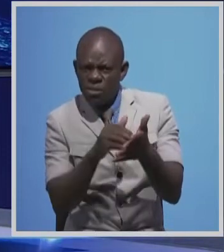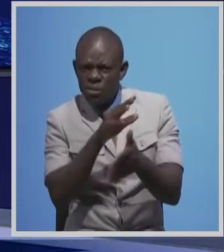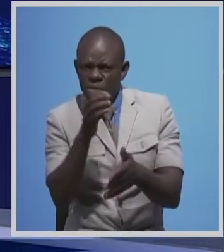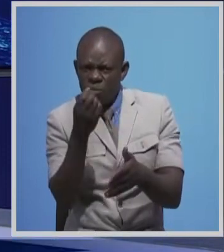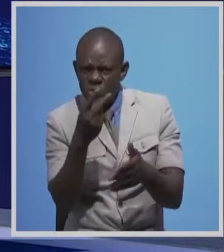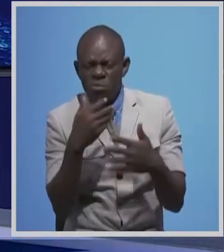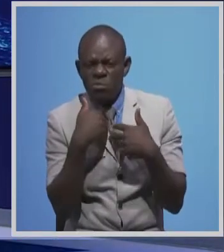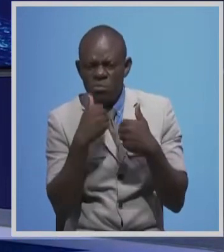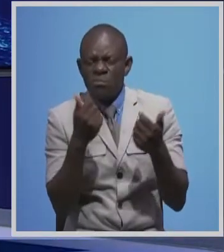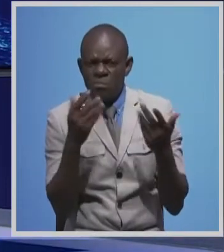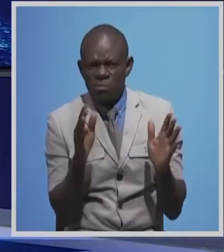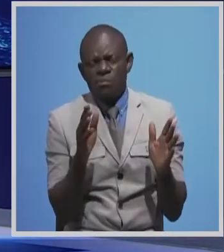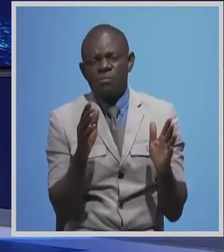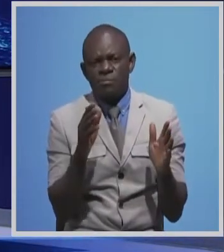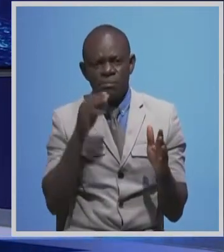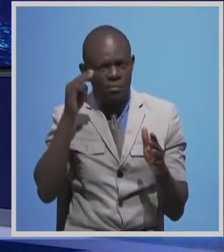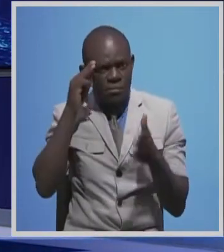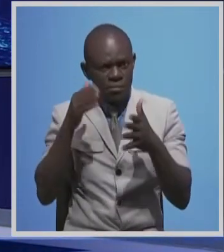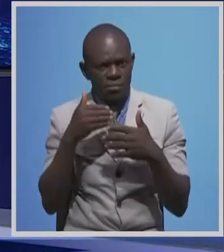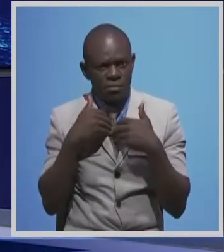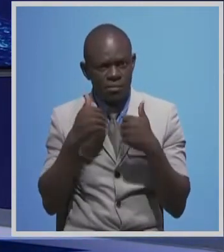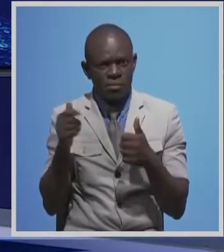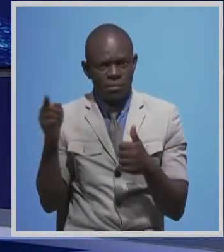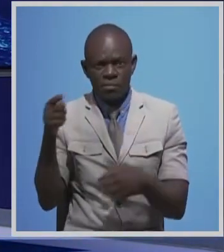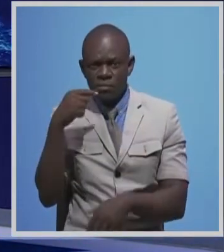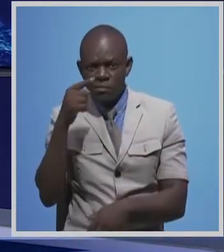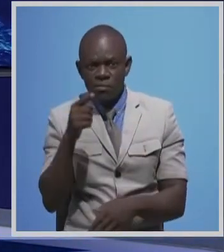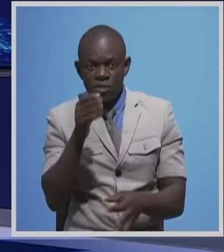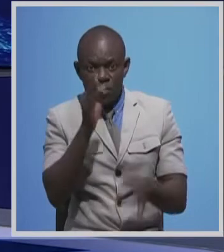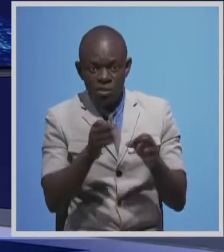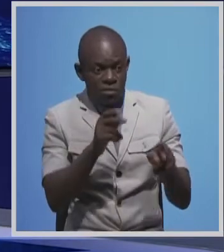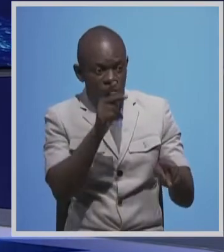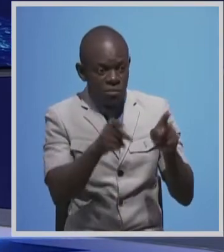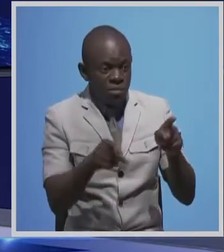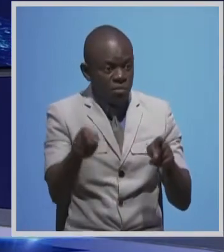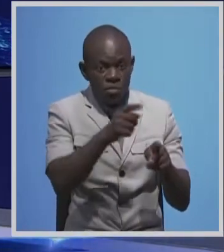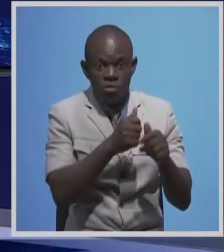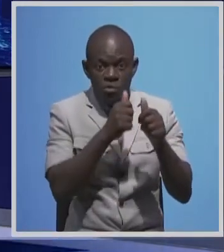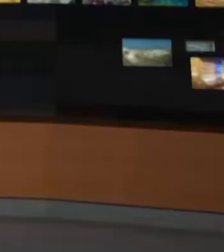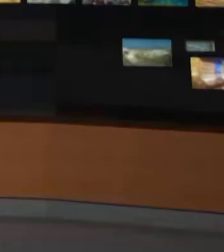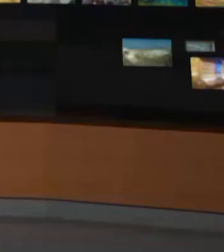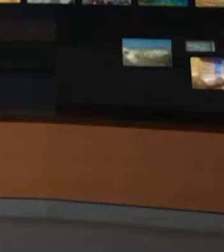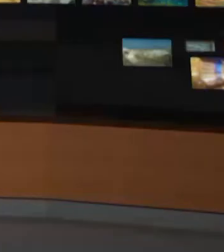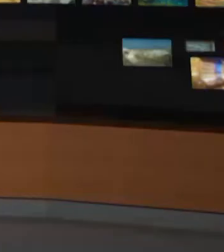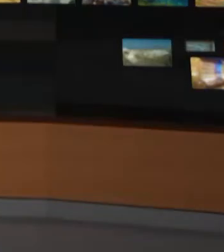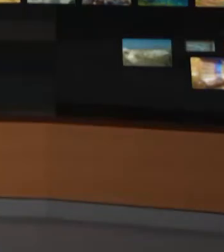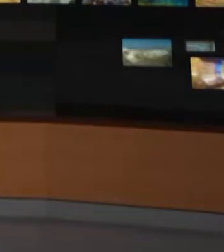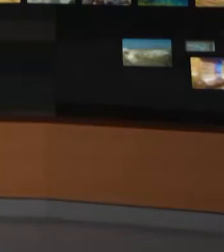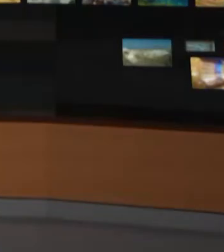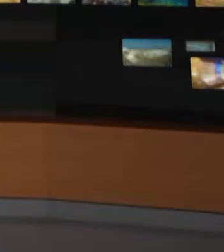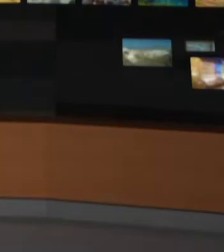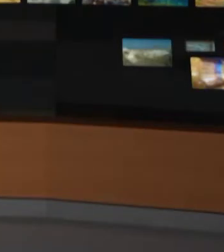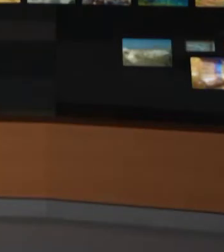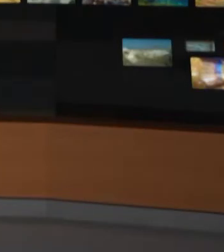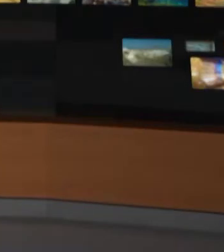Dr. Chilufia has warned that government will not hesitate to impose sanctions on people found abrogating the public health regulations. Remember to hit the